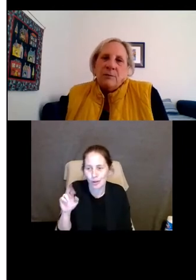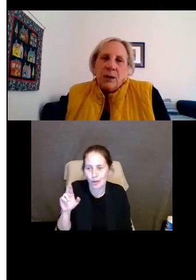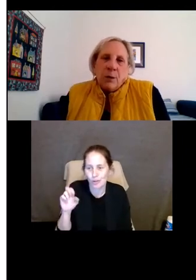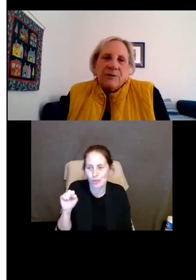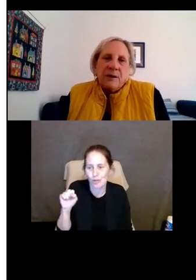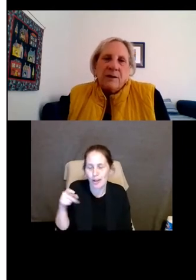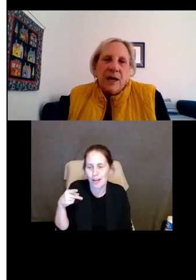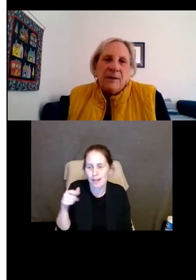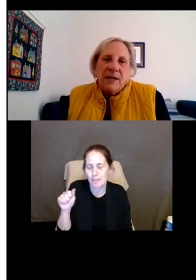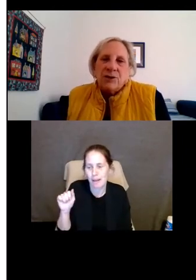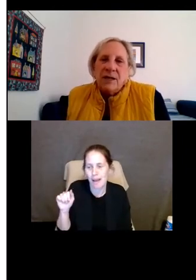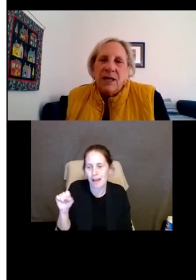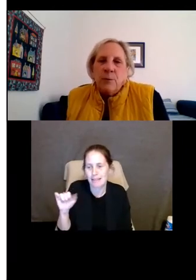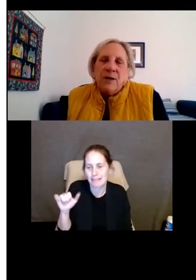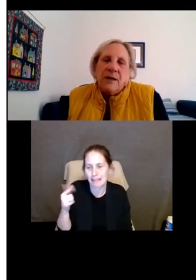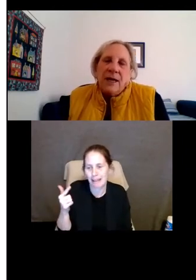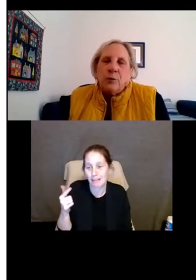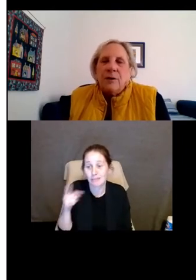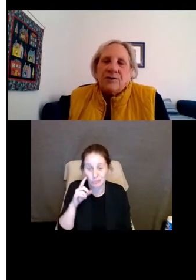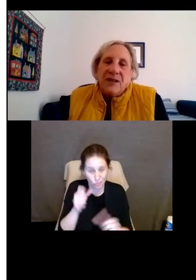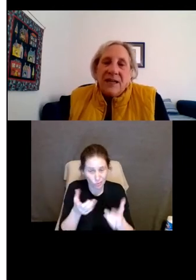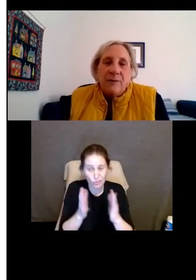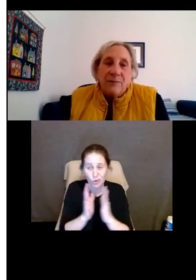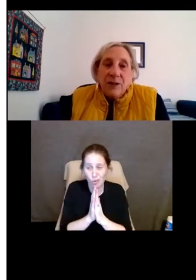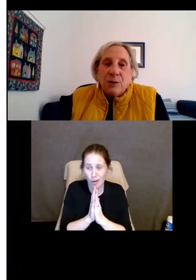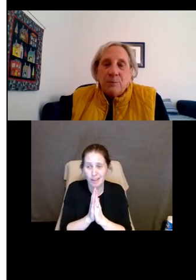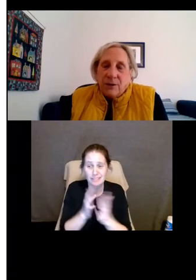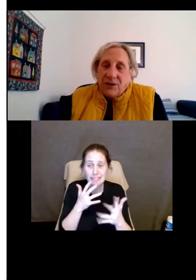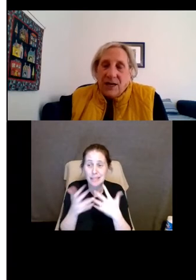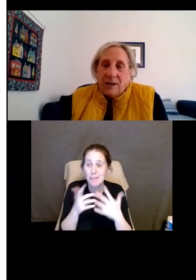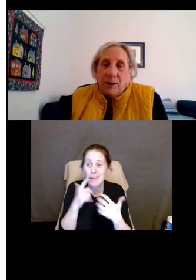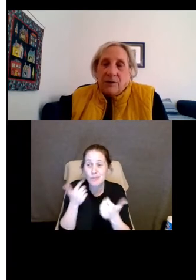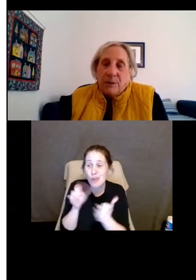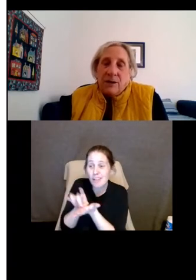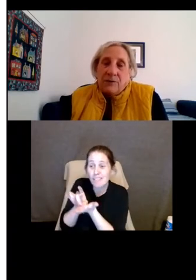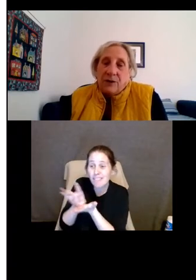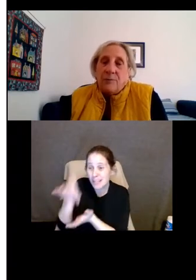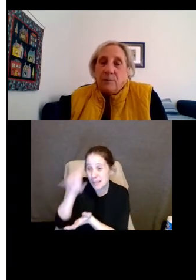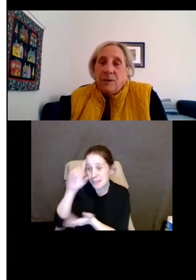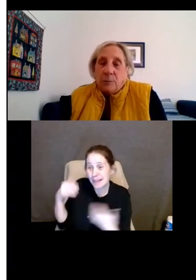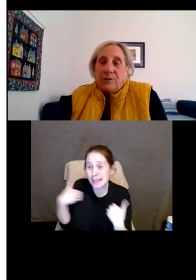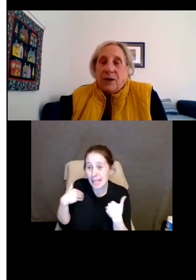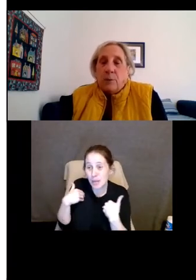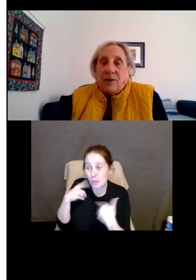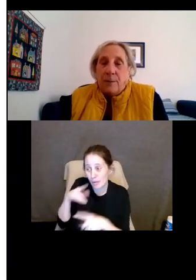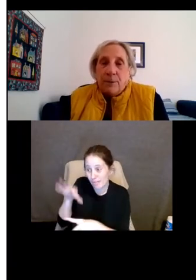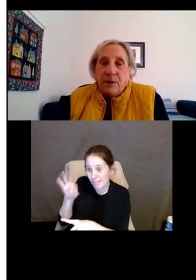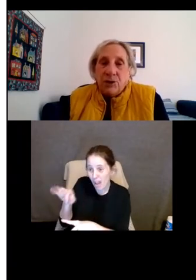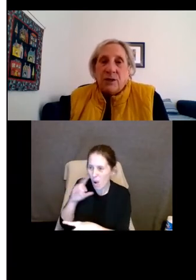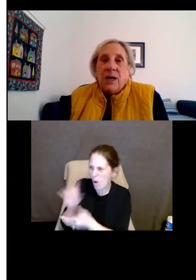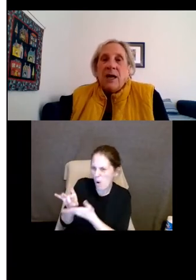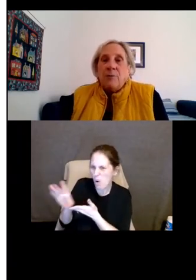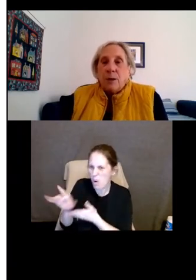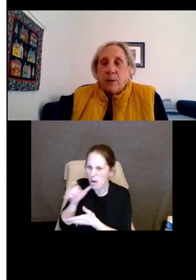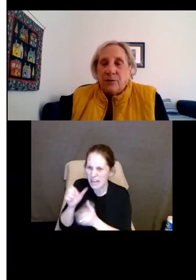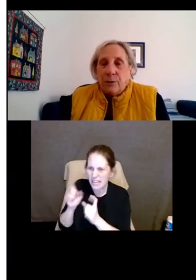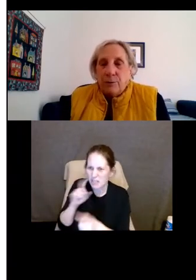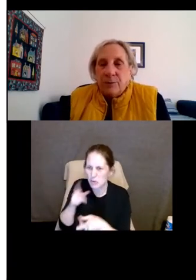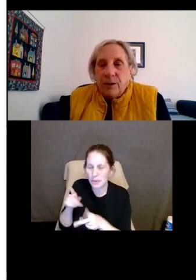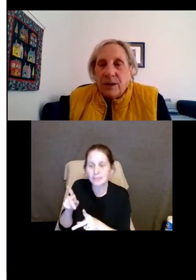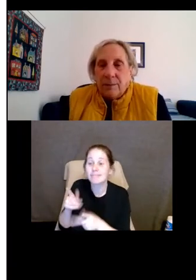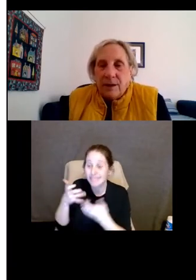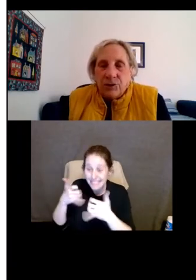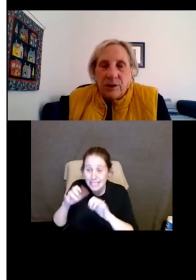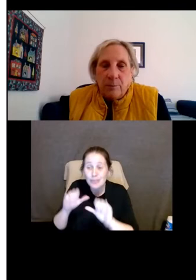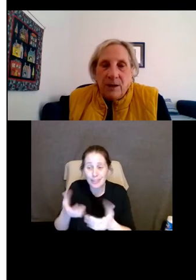You can request an accommodation even when the landlord is seeking eviction because the animal is being discovered and was there without permission. A request